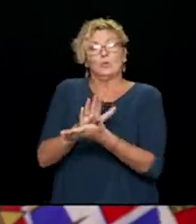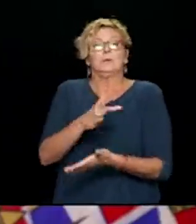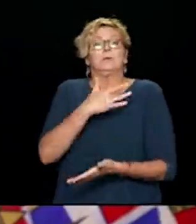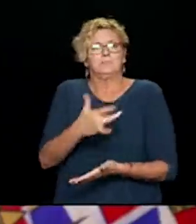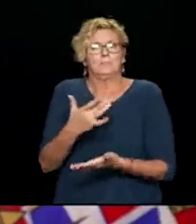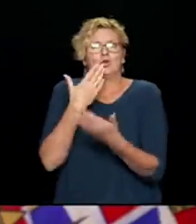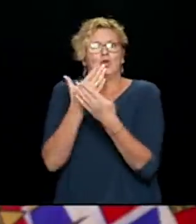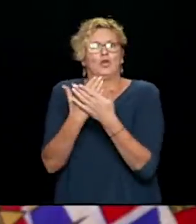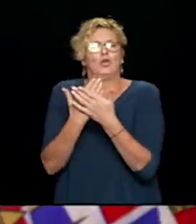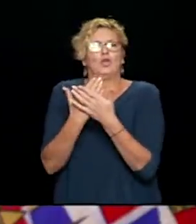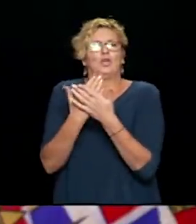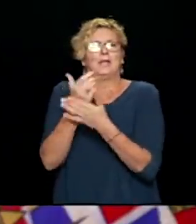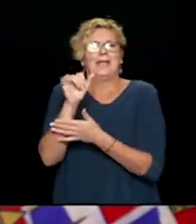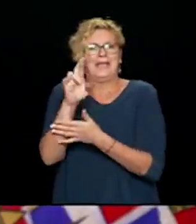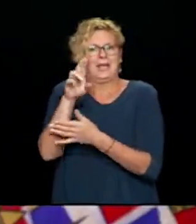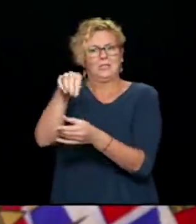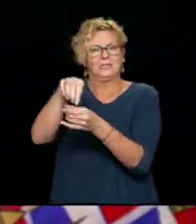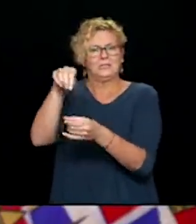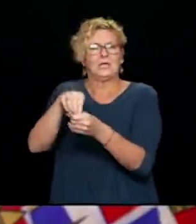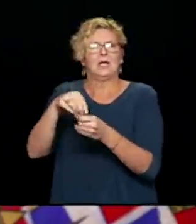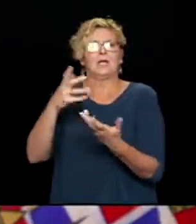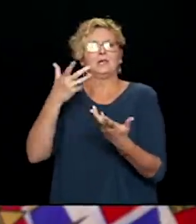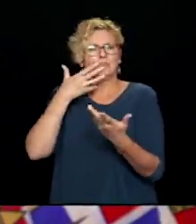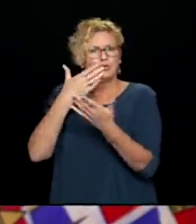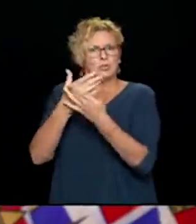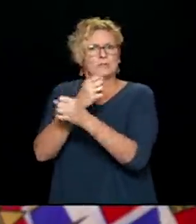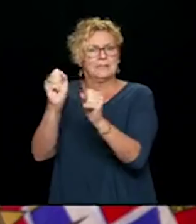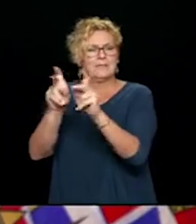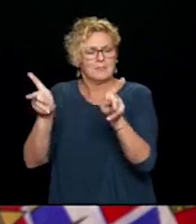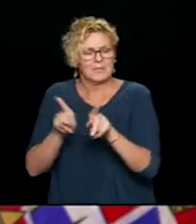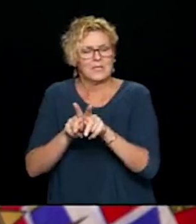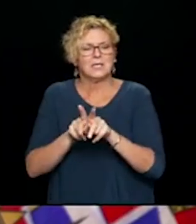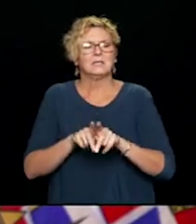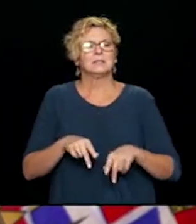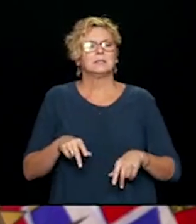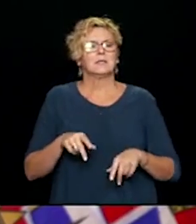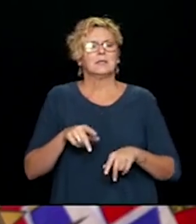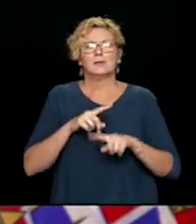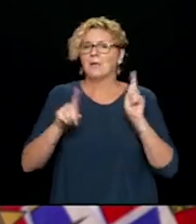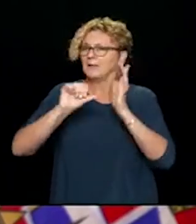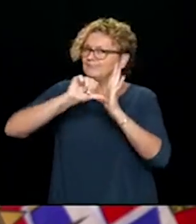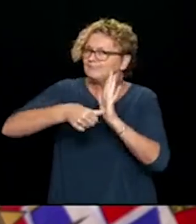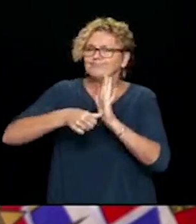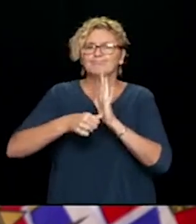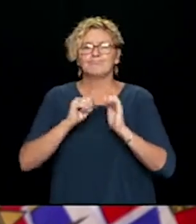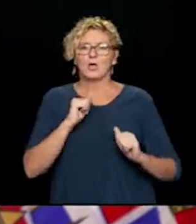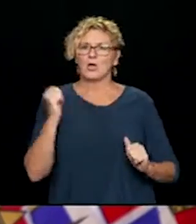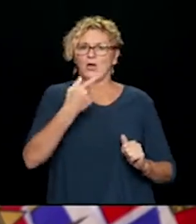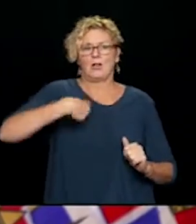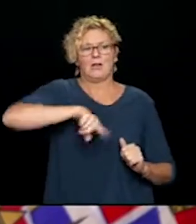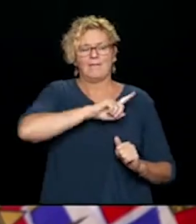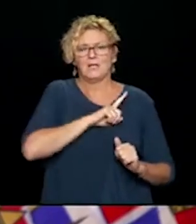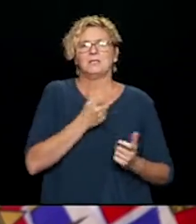where you can be protected from both COVID-19 and from the smoky skies. We need to go back to our basics, making